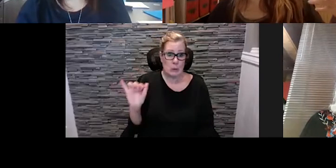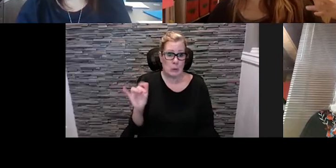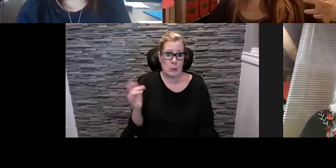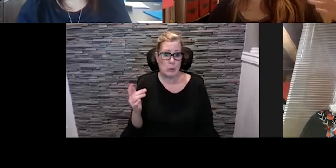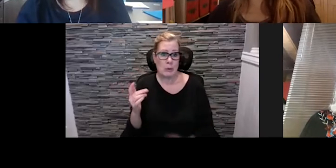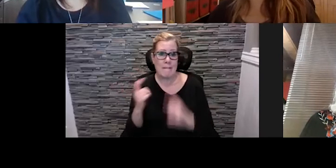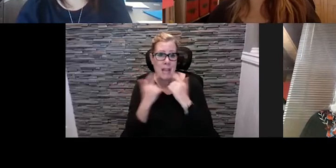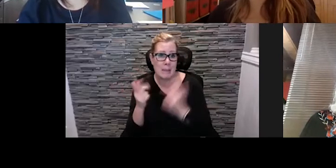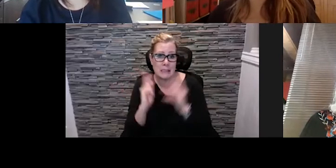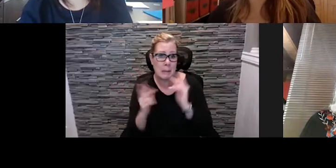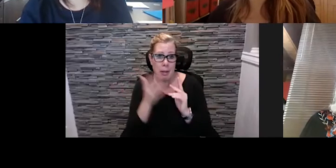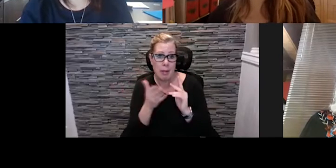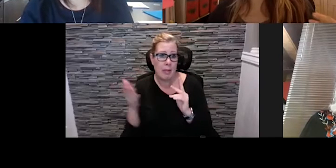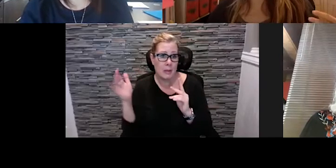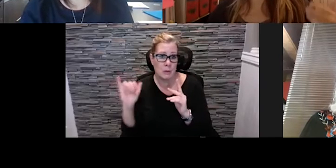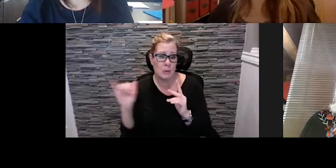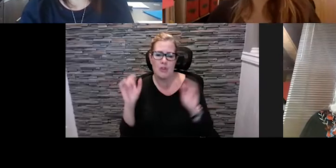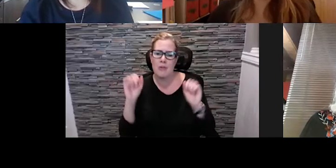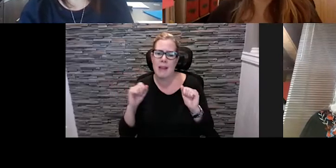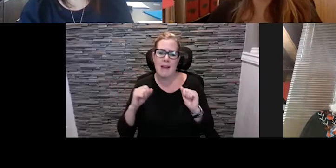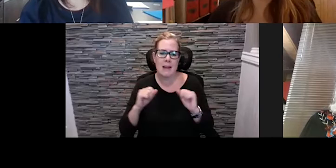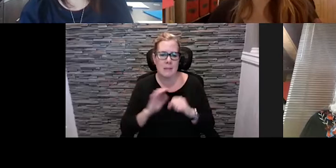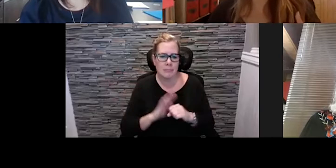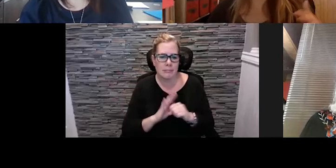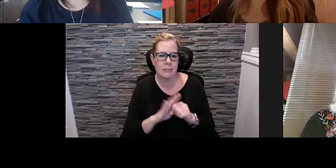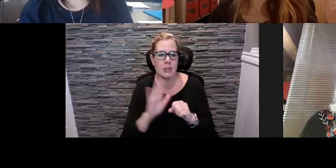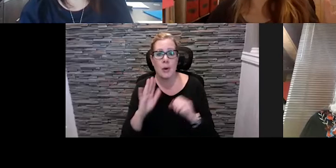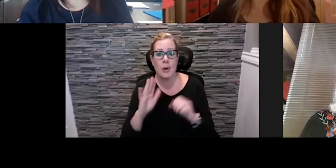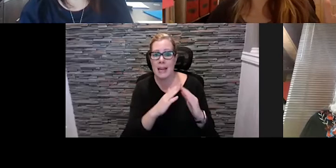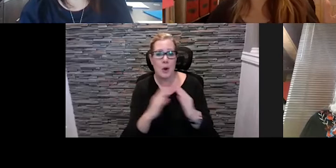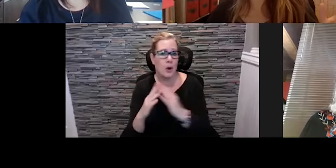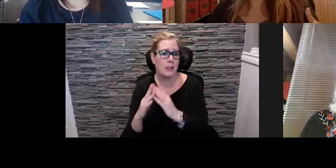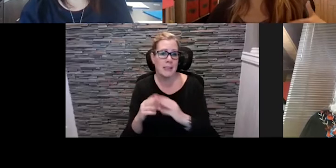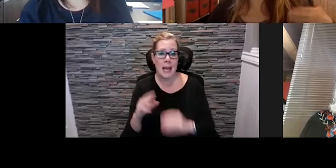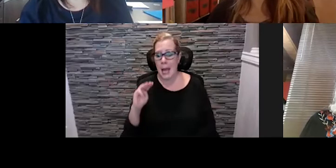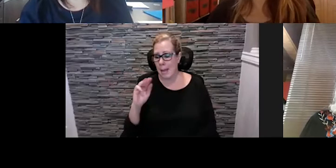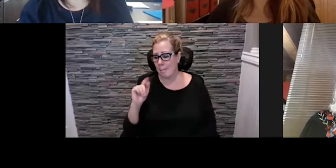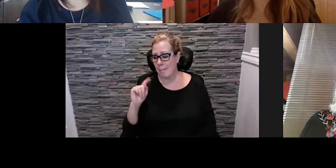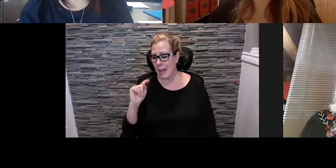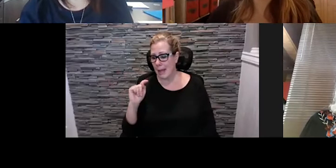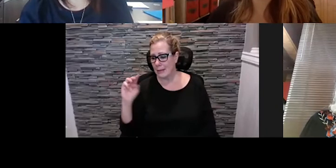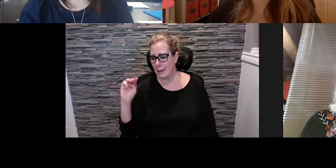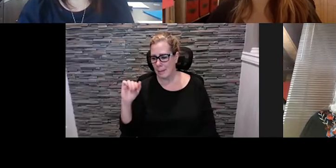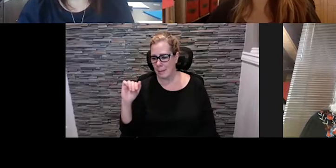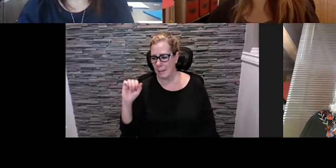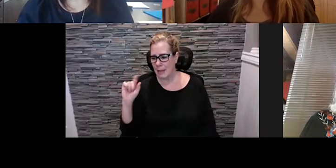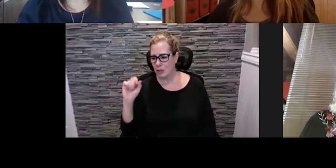so you can involve your neighborhoods uh matt masters who's an amazing musician he started curbside concerts so